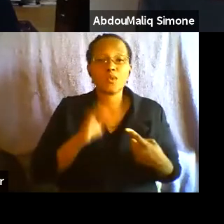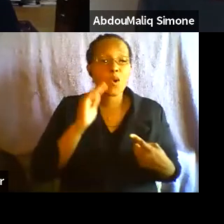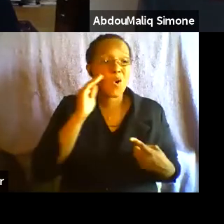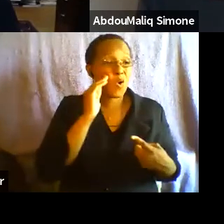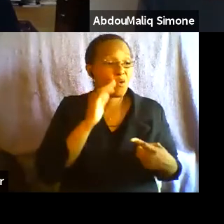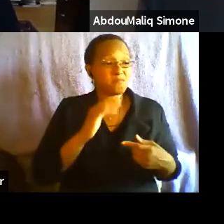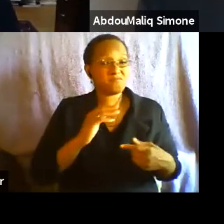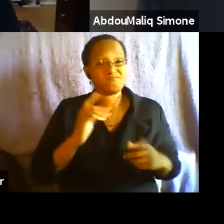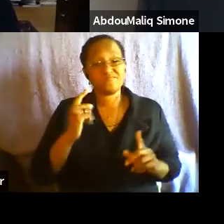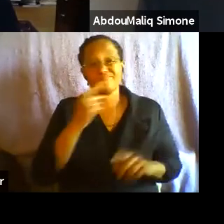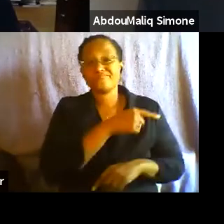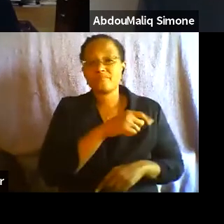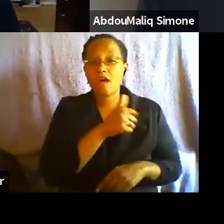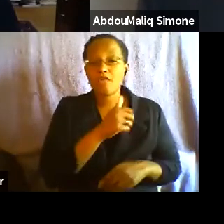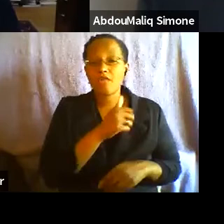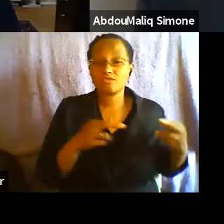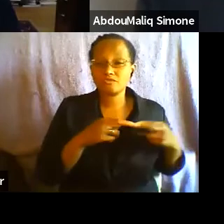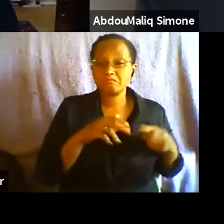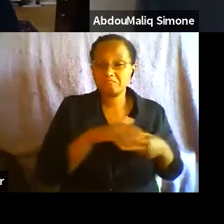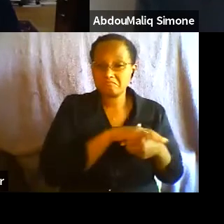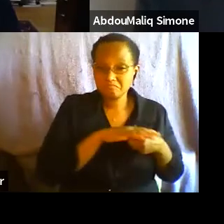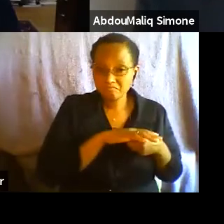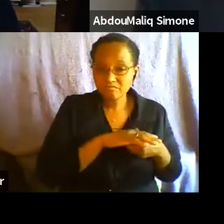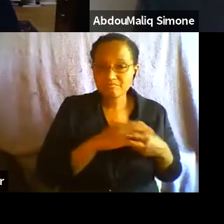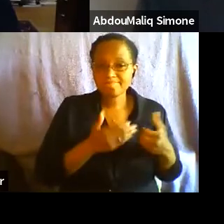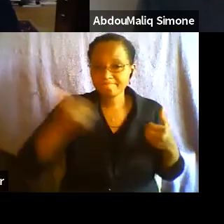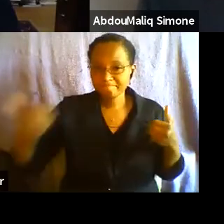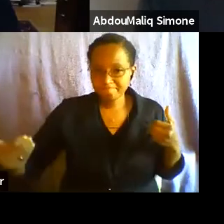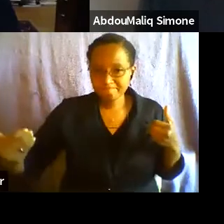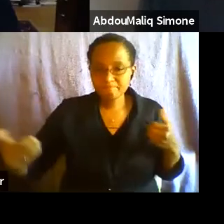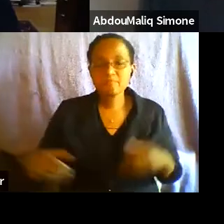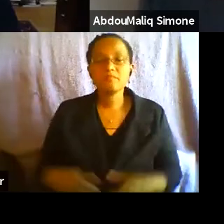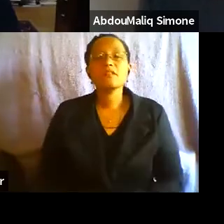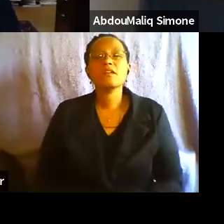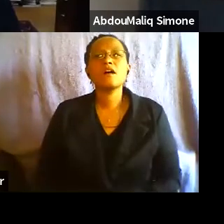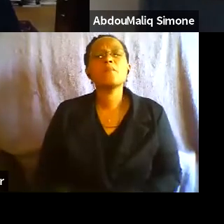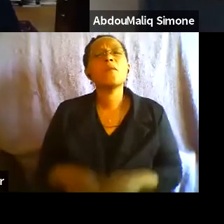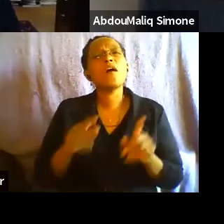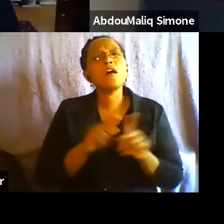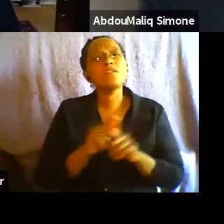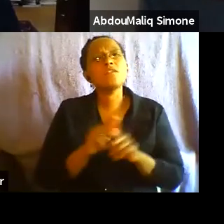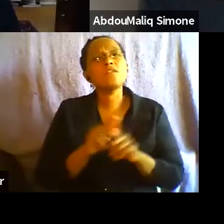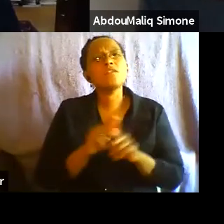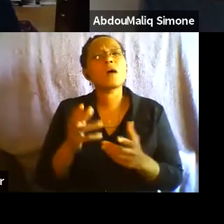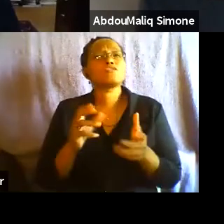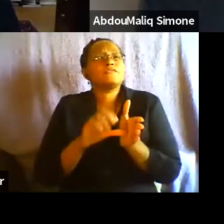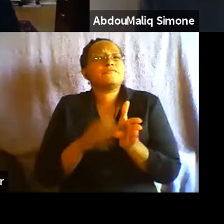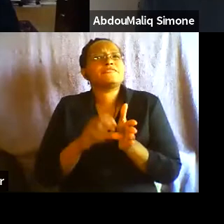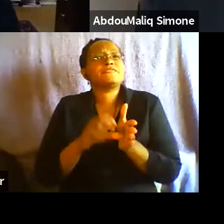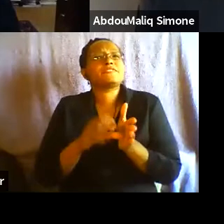regions. But I also want to point to a kind of walking away that is taking place